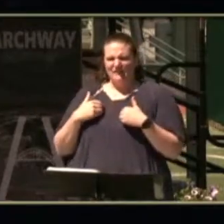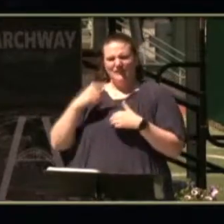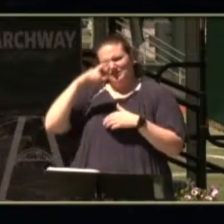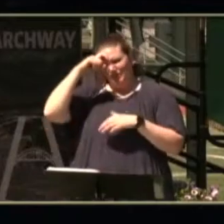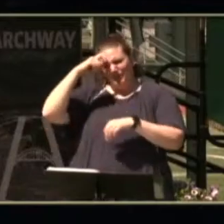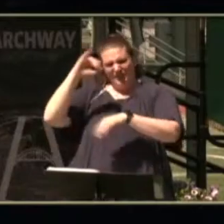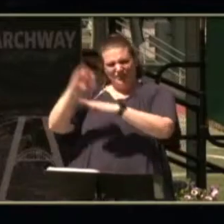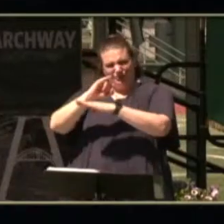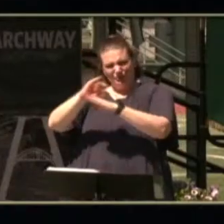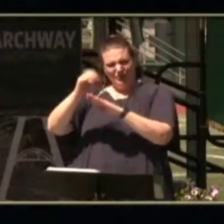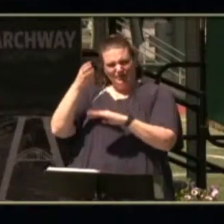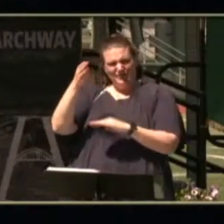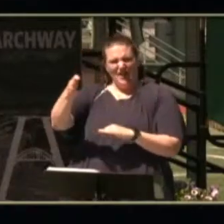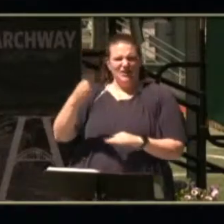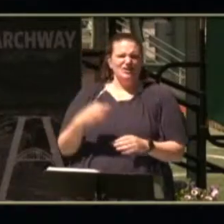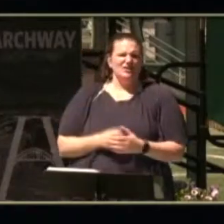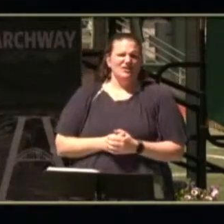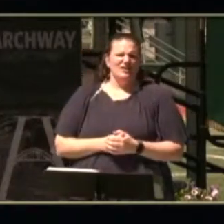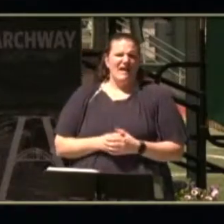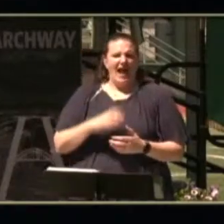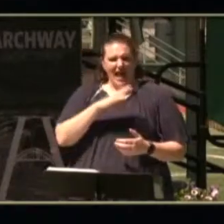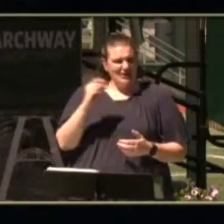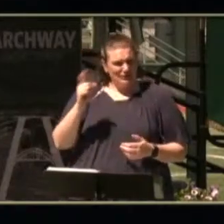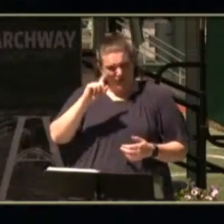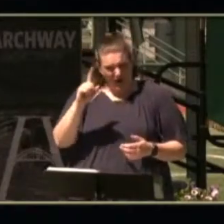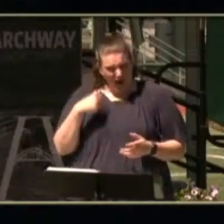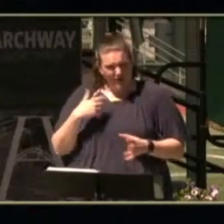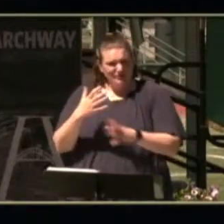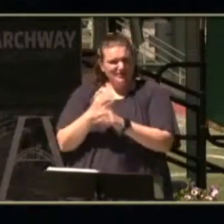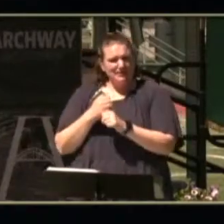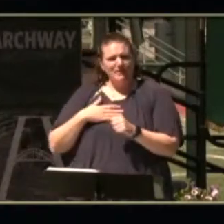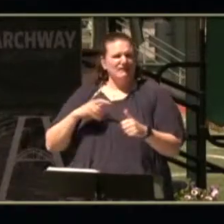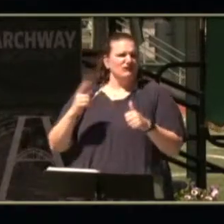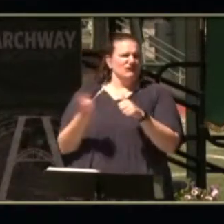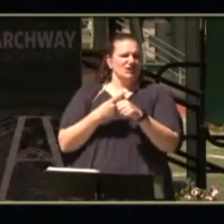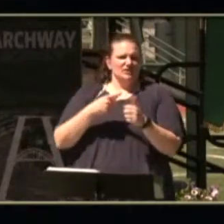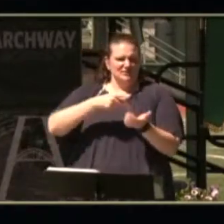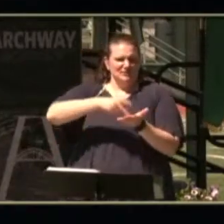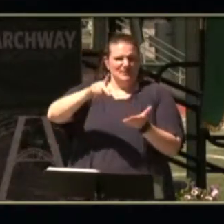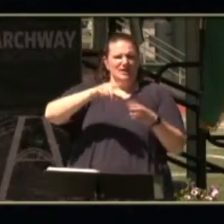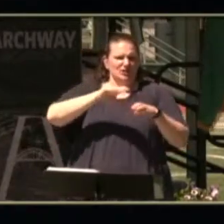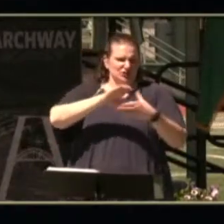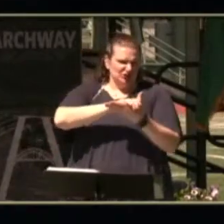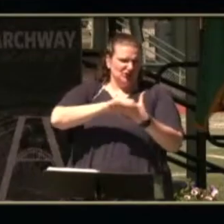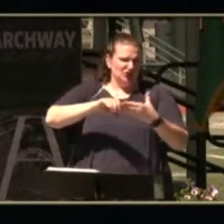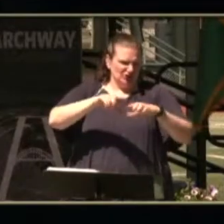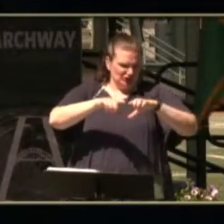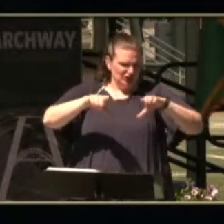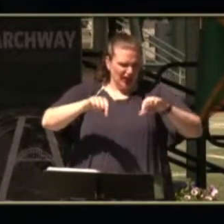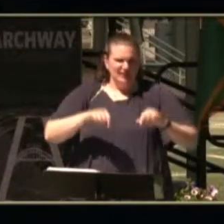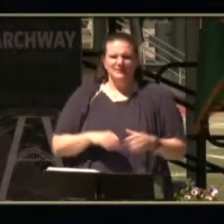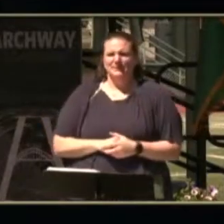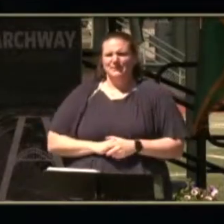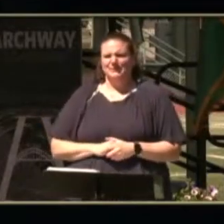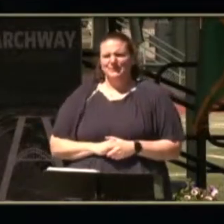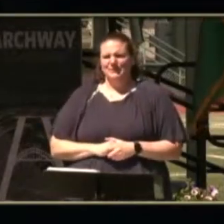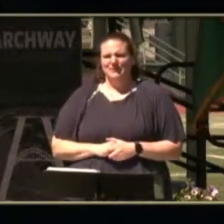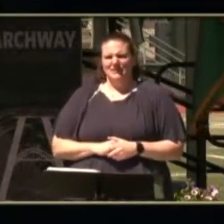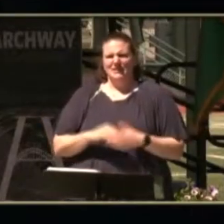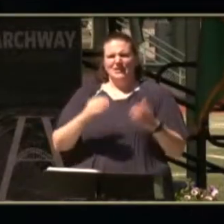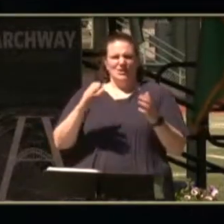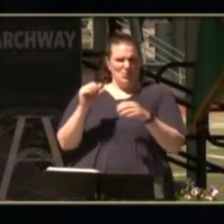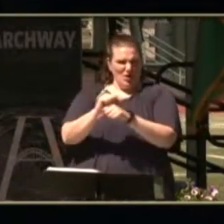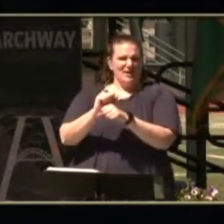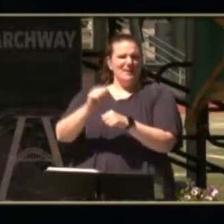there and where i received my first page check working at